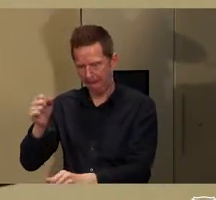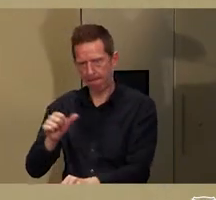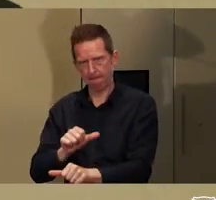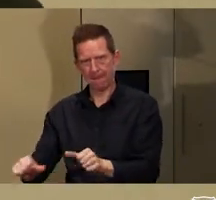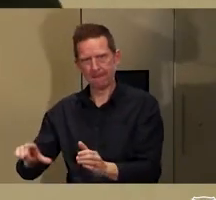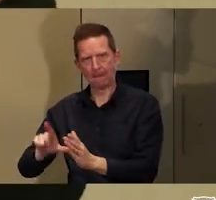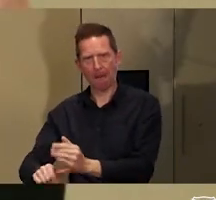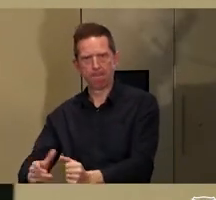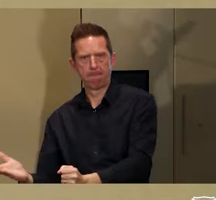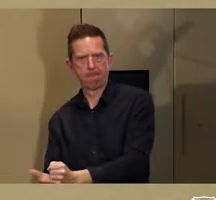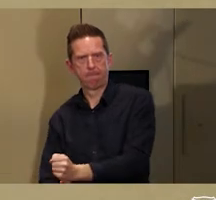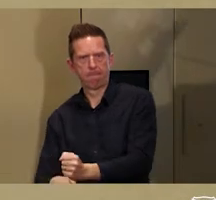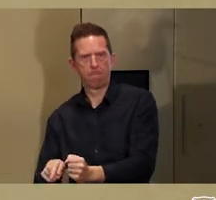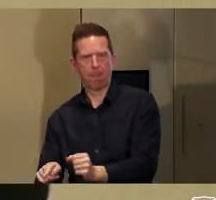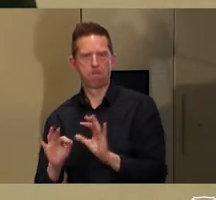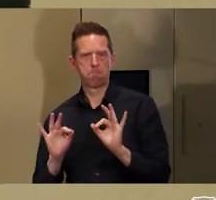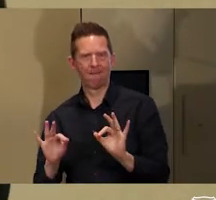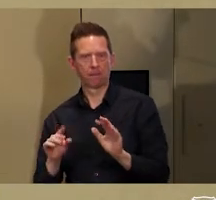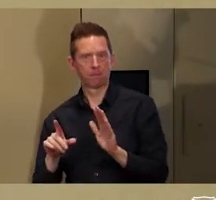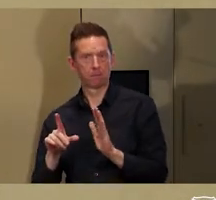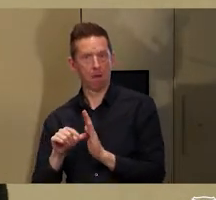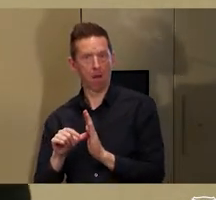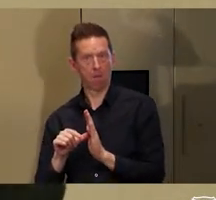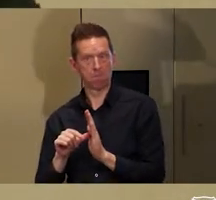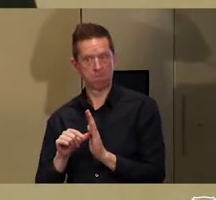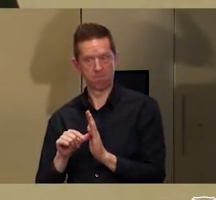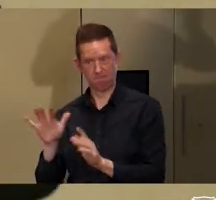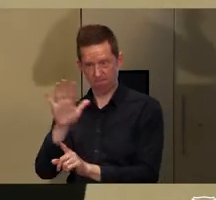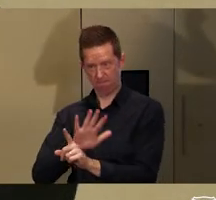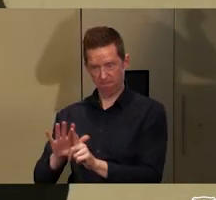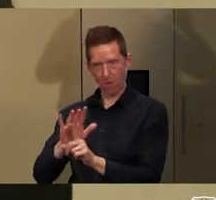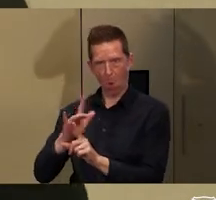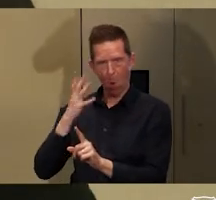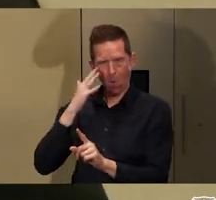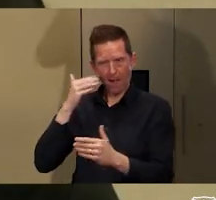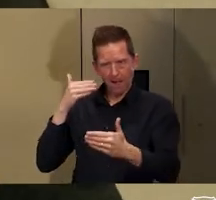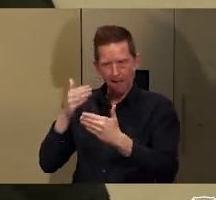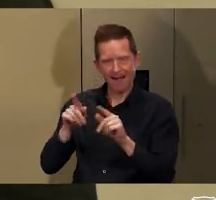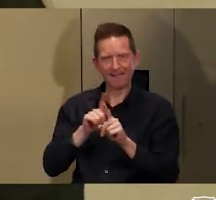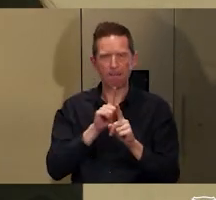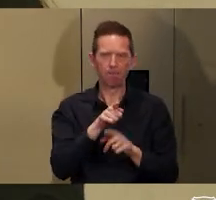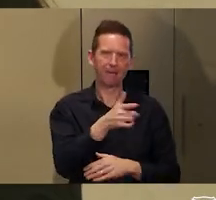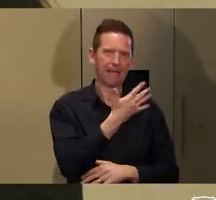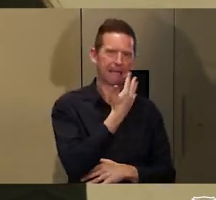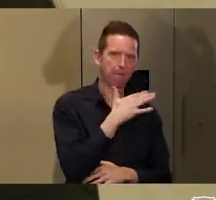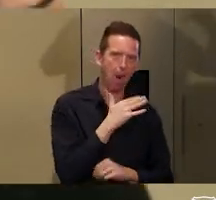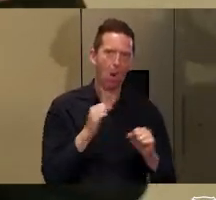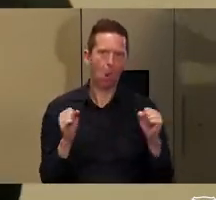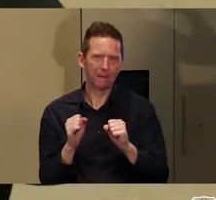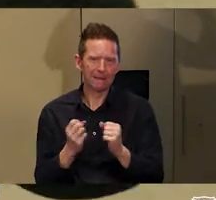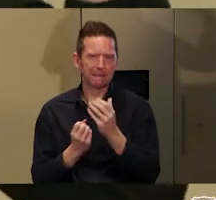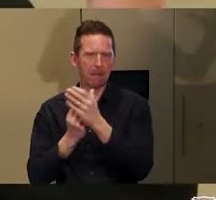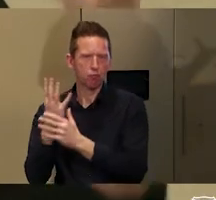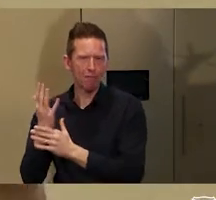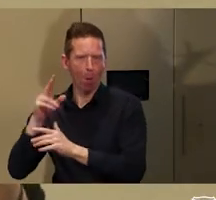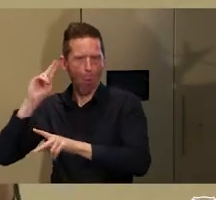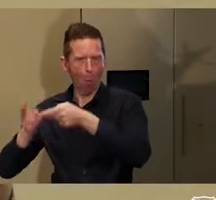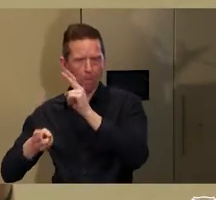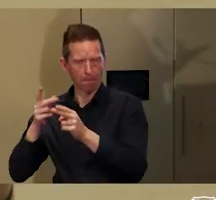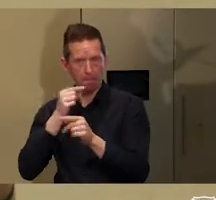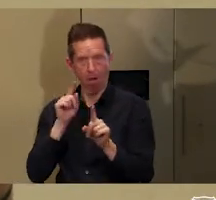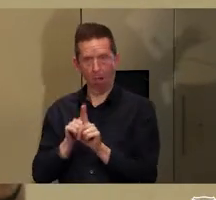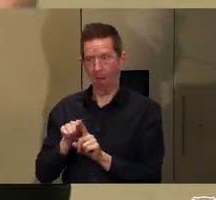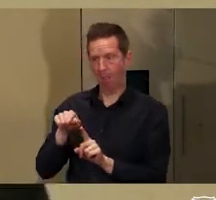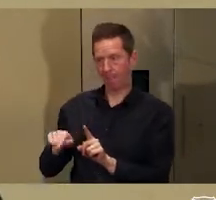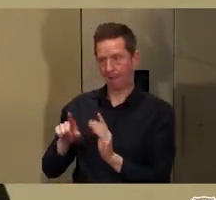that ecological connection between the time of year, the species of grasshopper and the harvesting of the yam is actually being captured